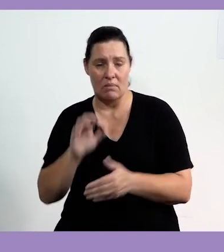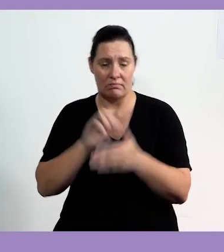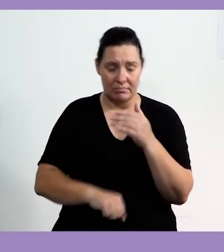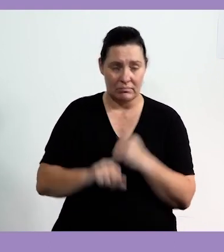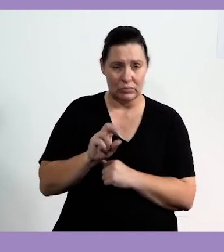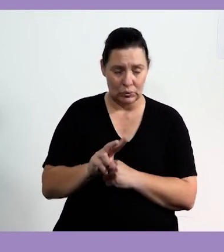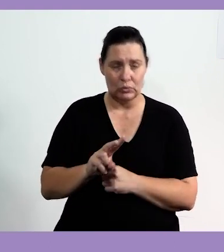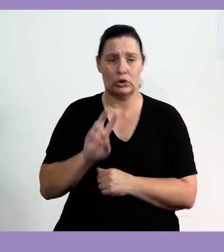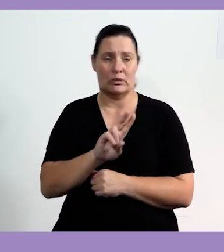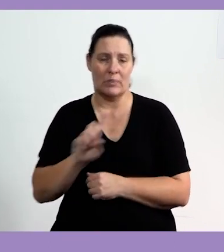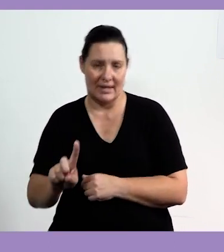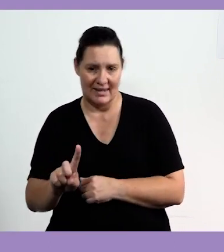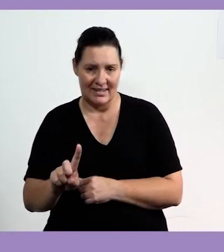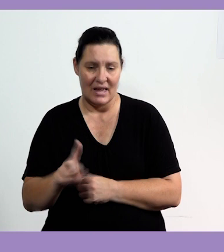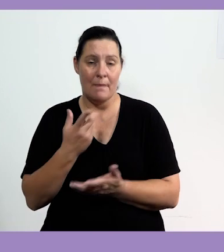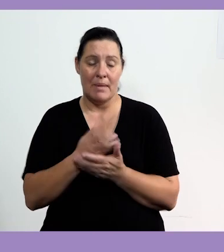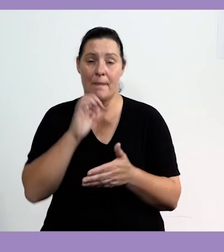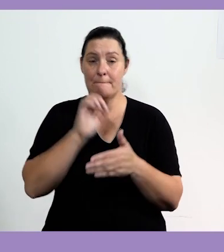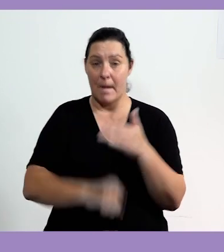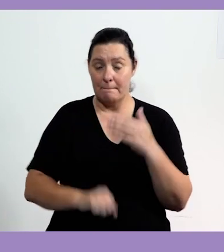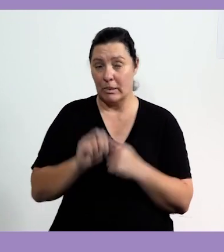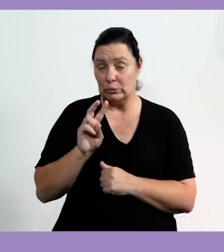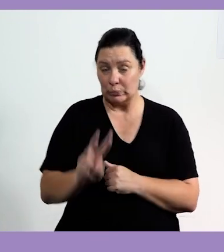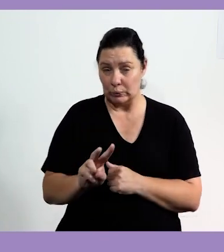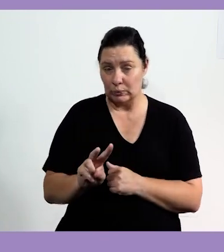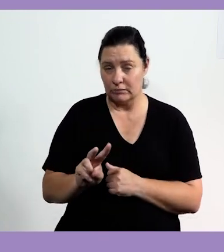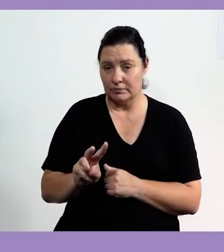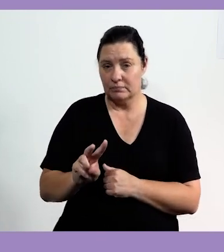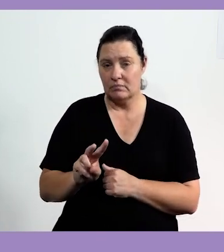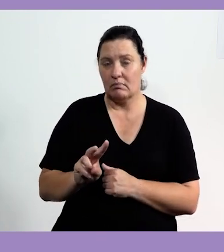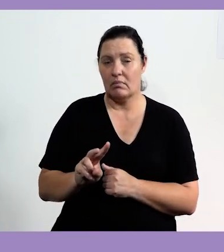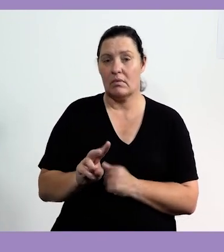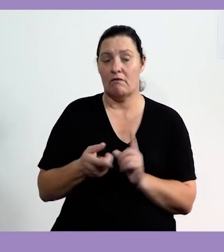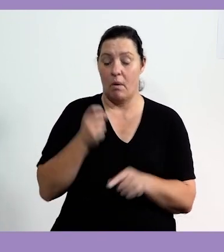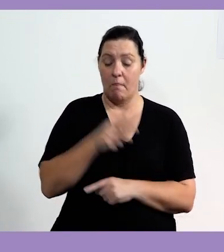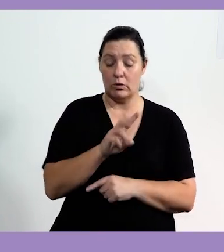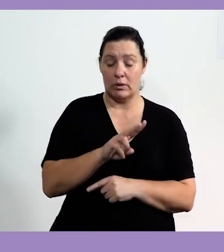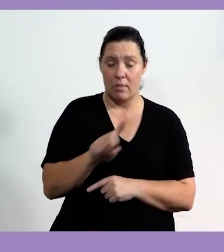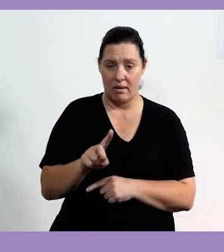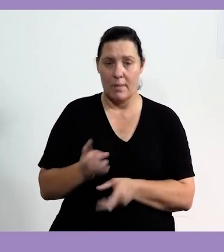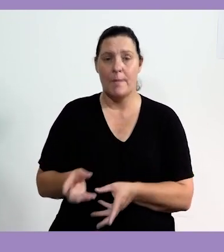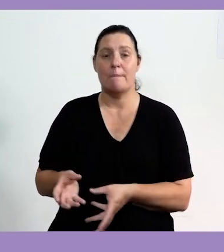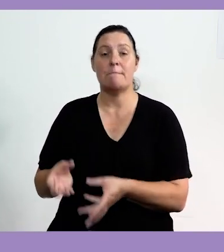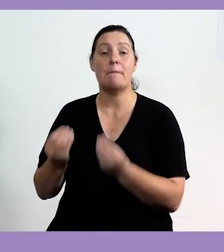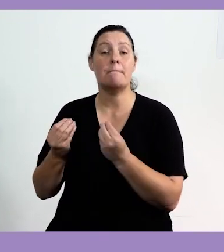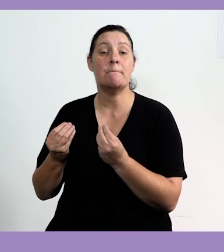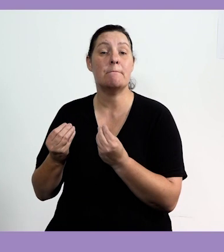and we have 21. So if I subtract 2 from 21,